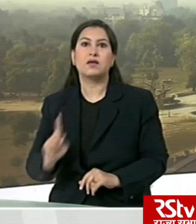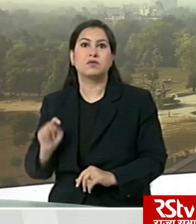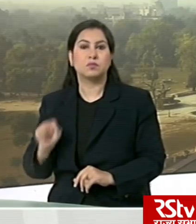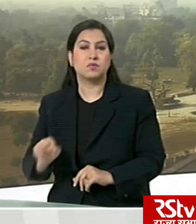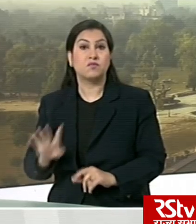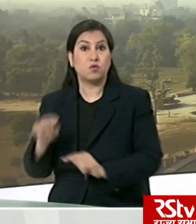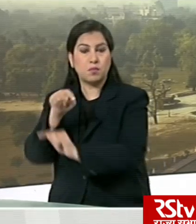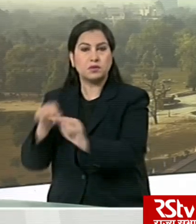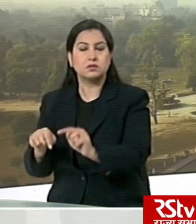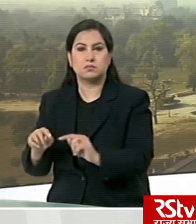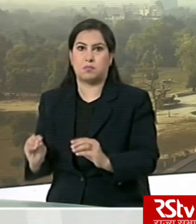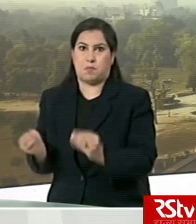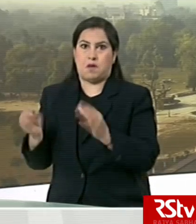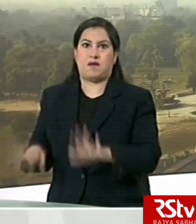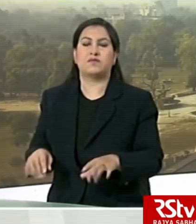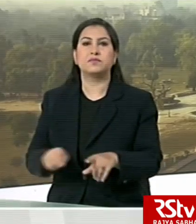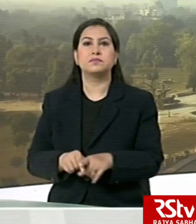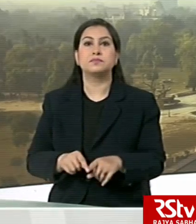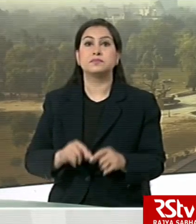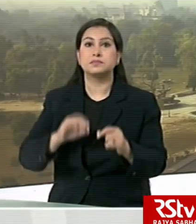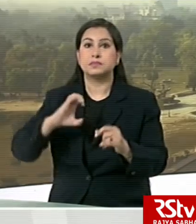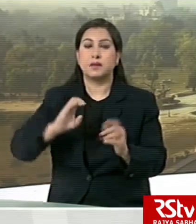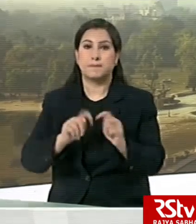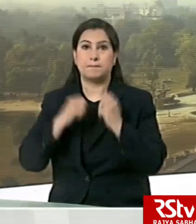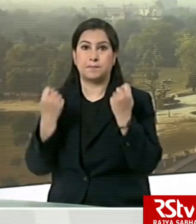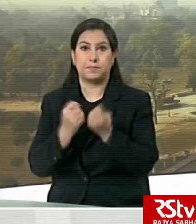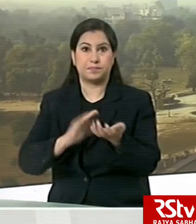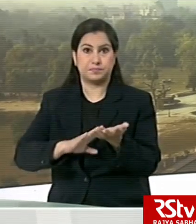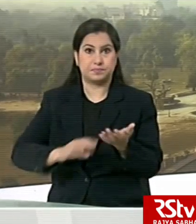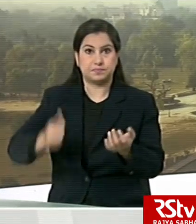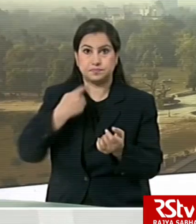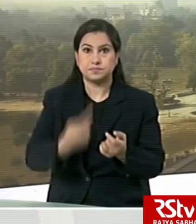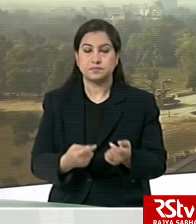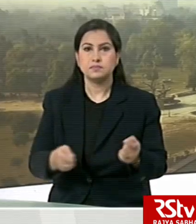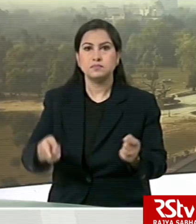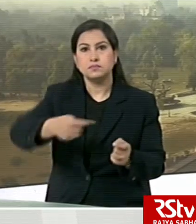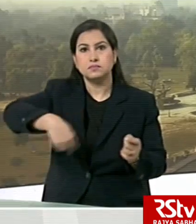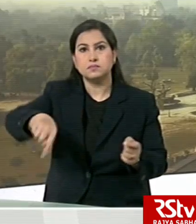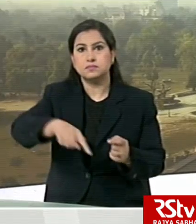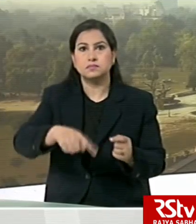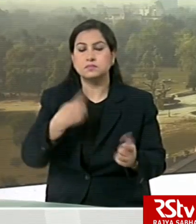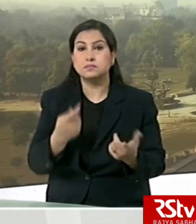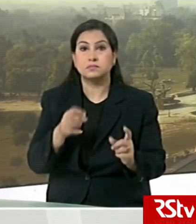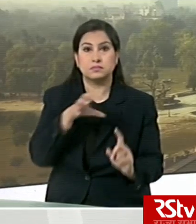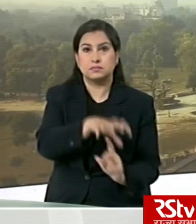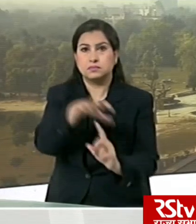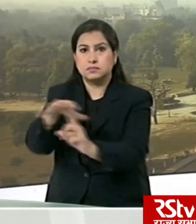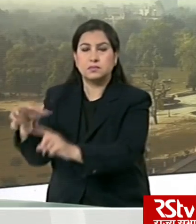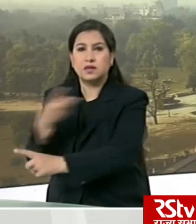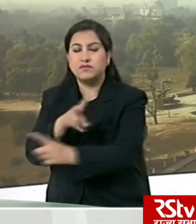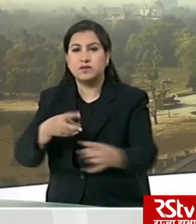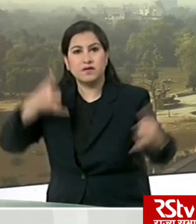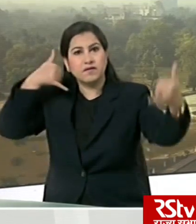.4 percent. The Cabinet Secretary also, remember, held a meeting with the officials of the state government and districts through video